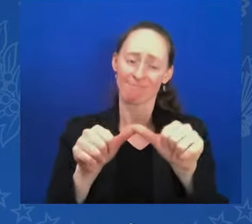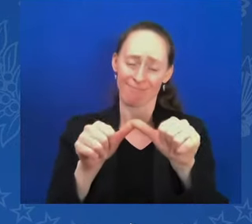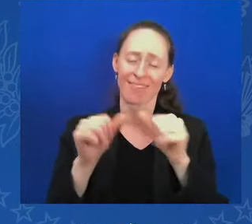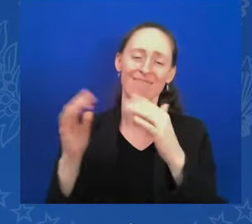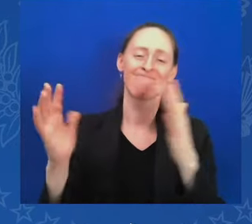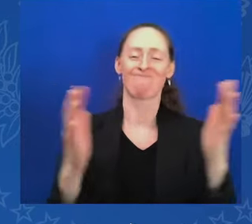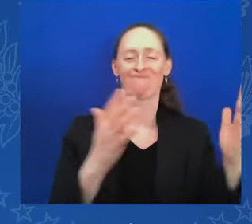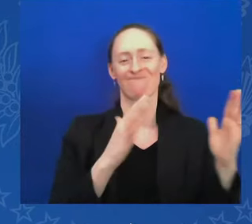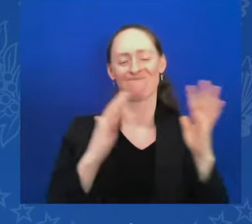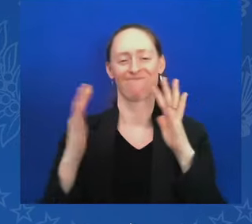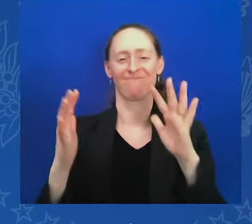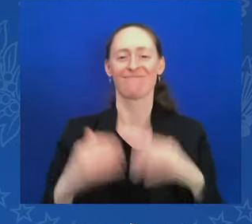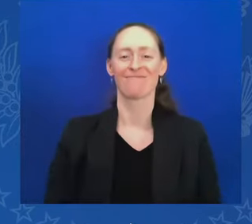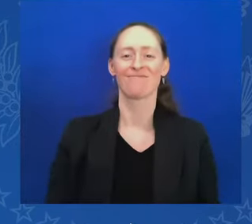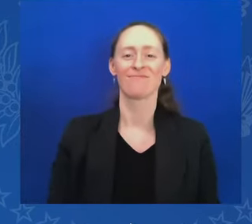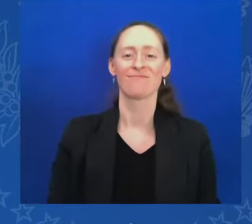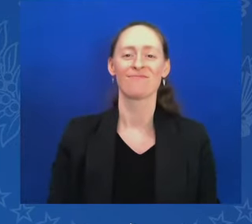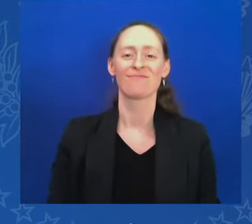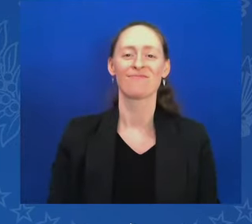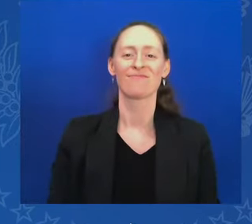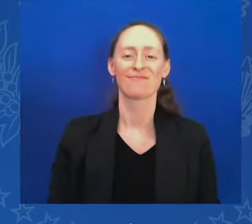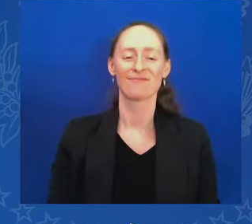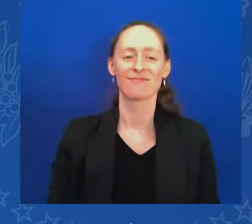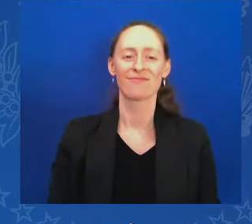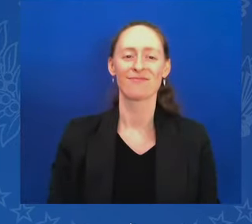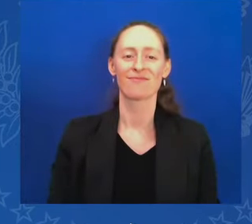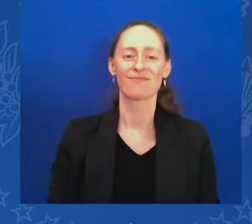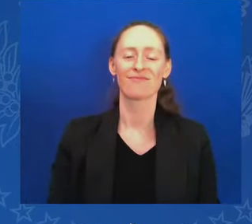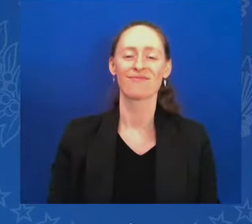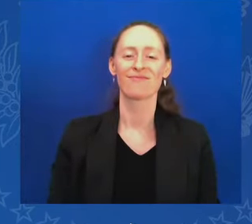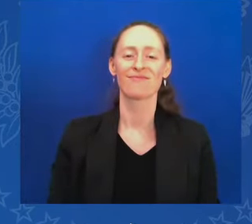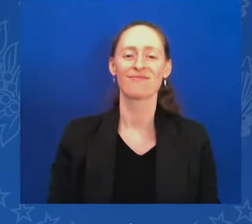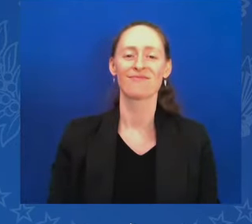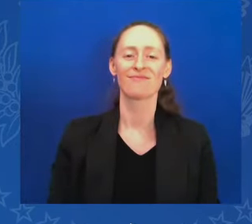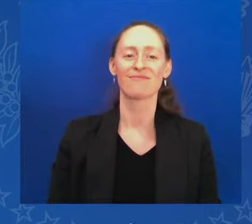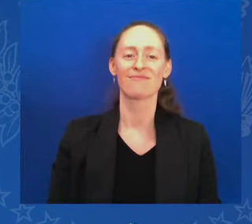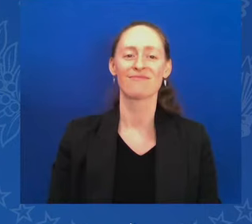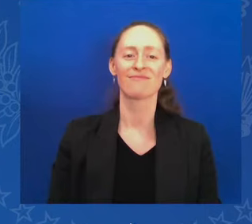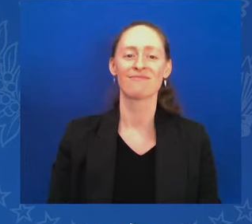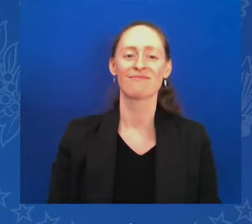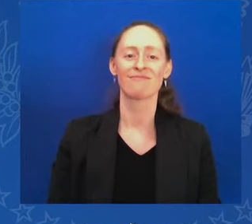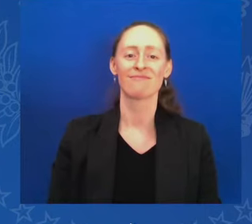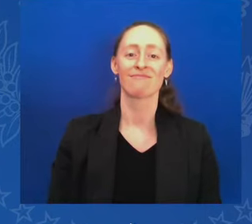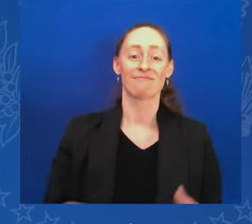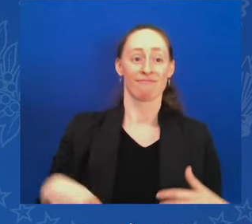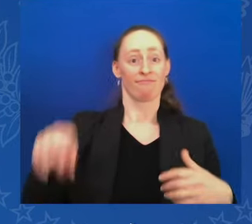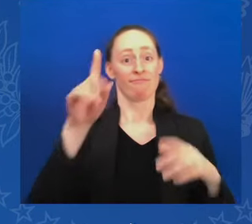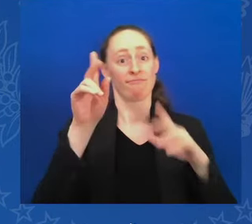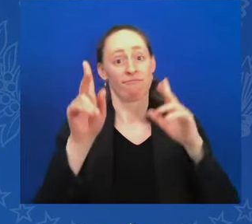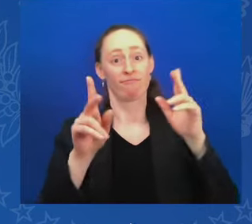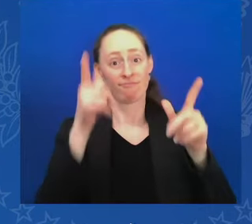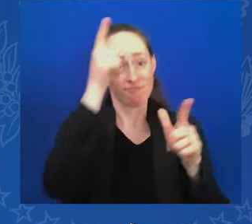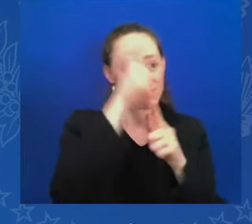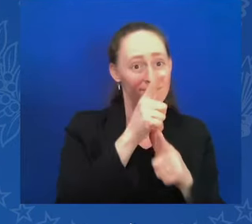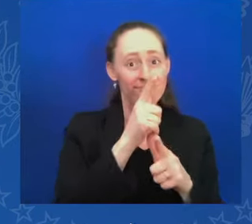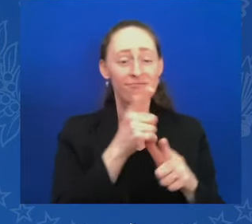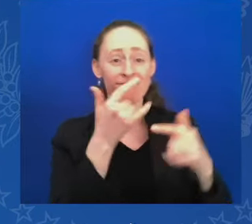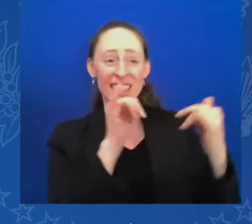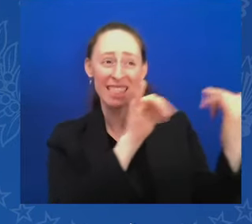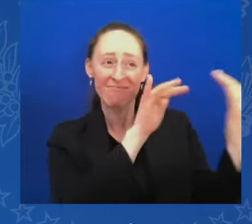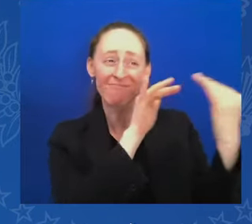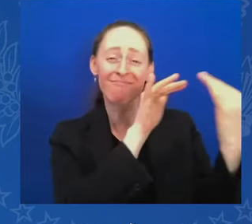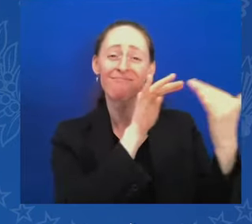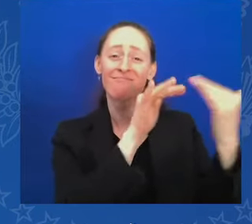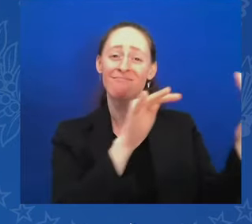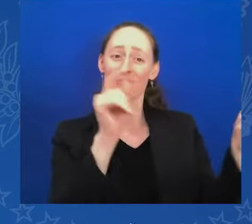The people who are still fighting for two years now for their very lives against the unjust